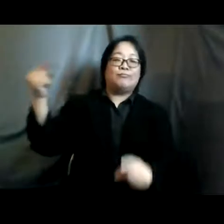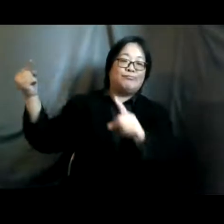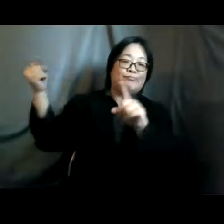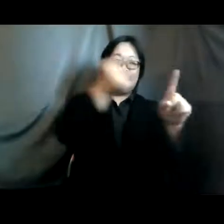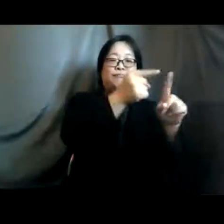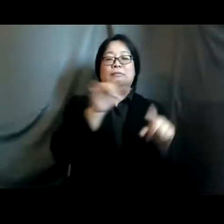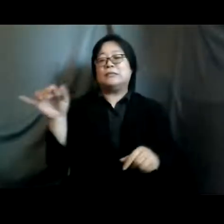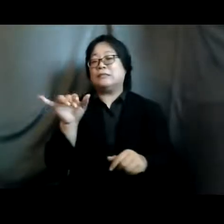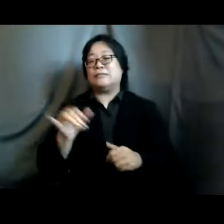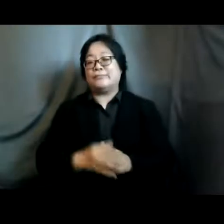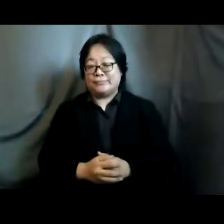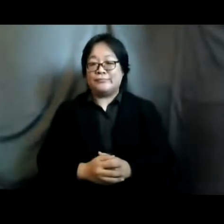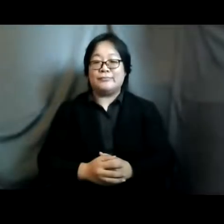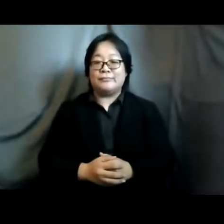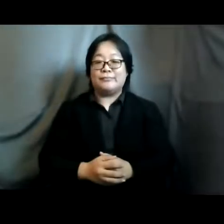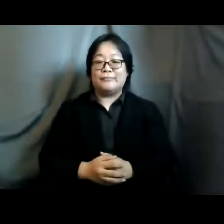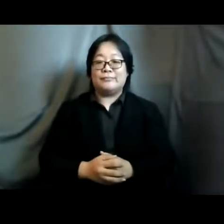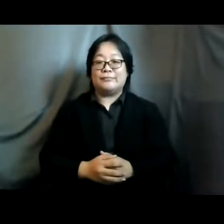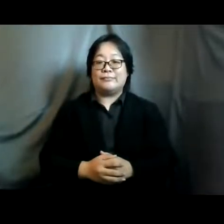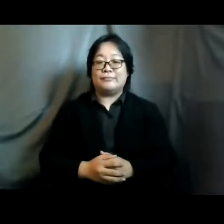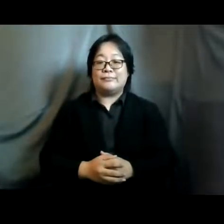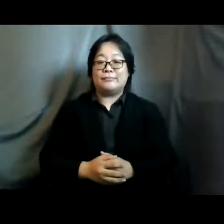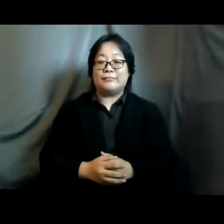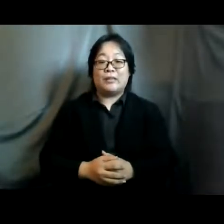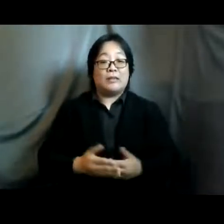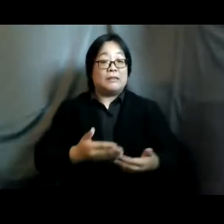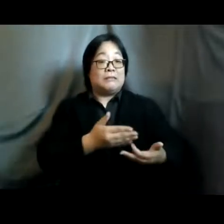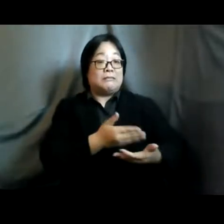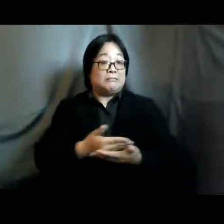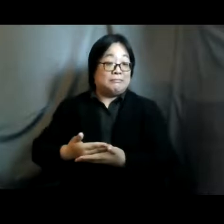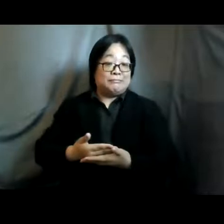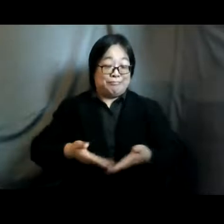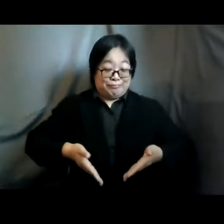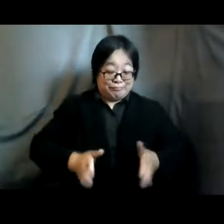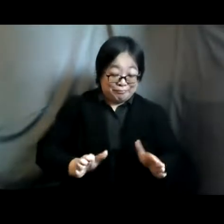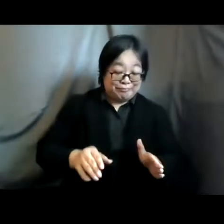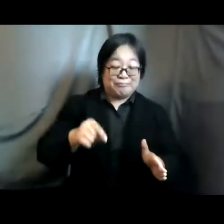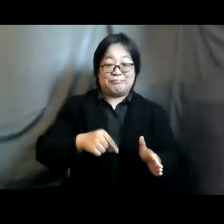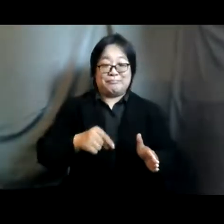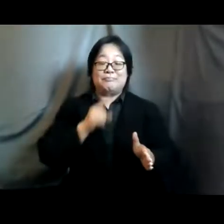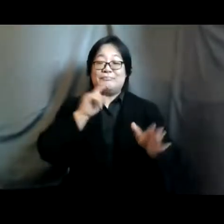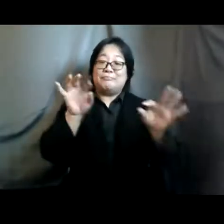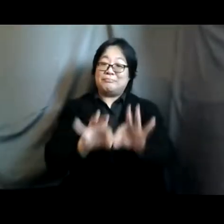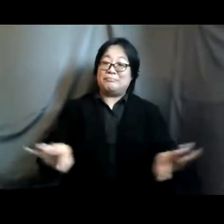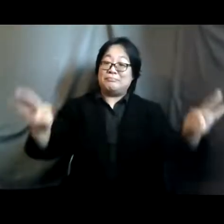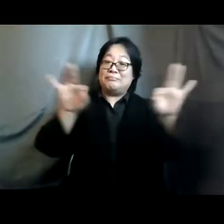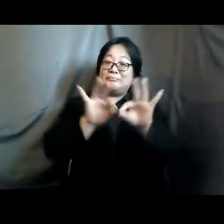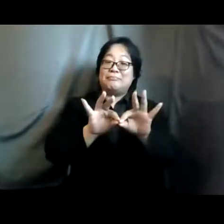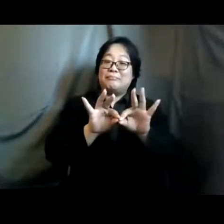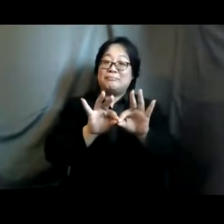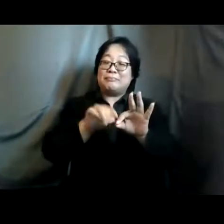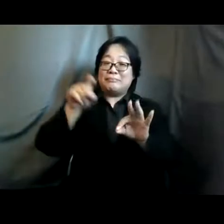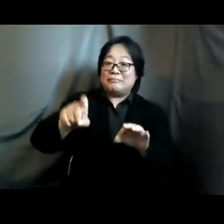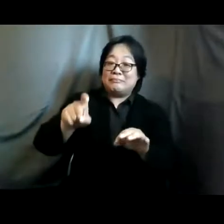that's why contraception is so central to ensuring the well-being of a woman